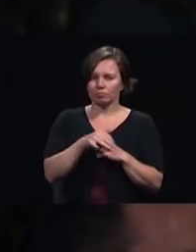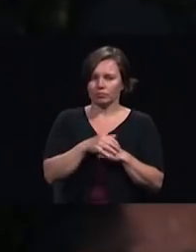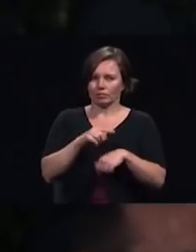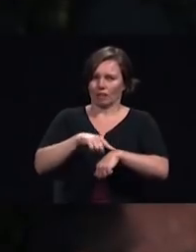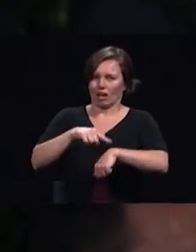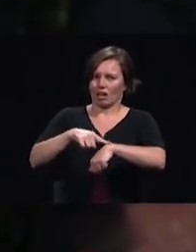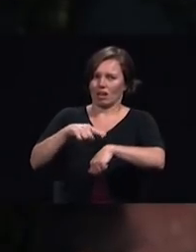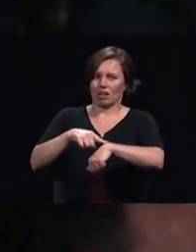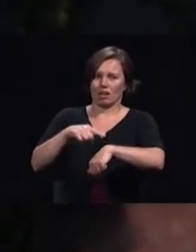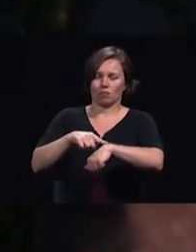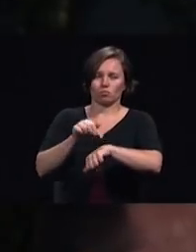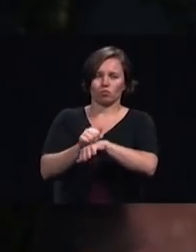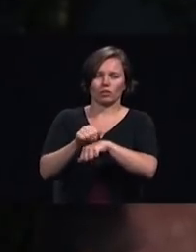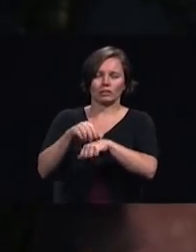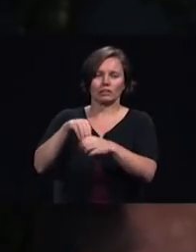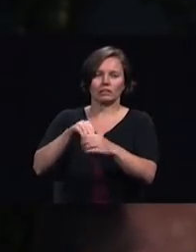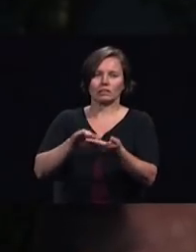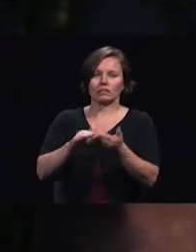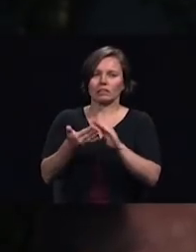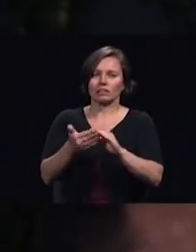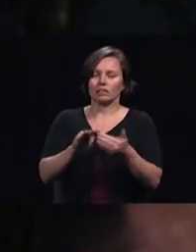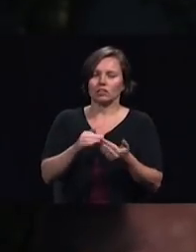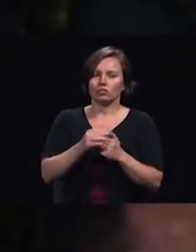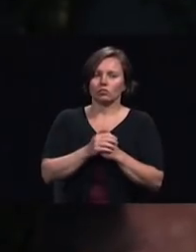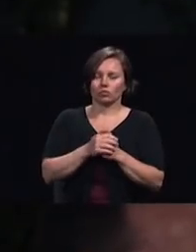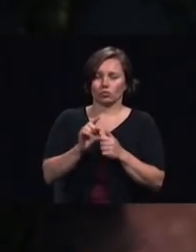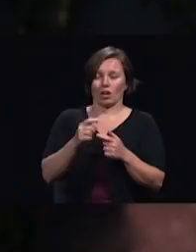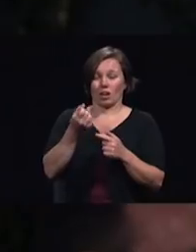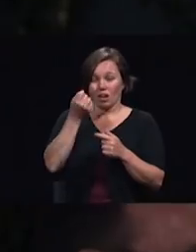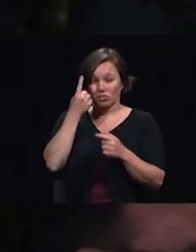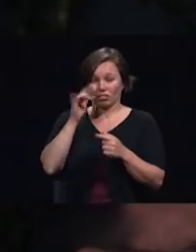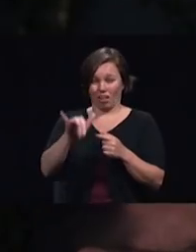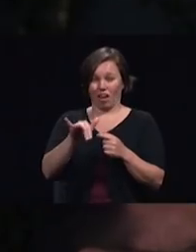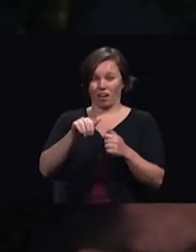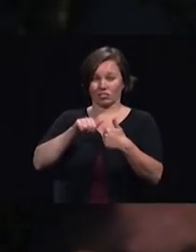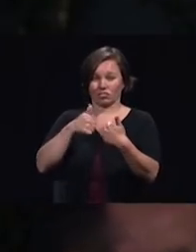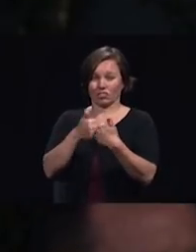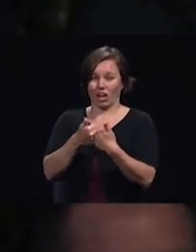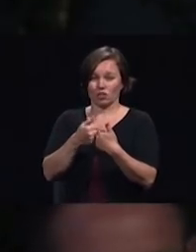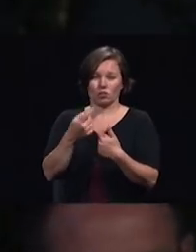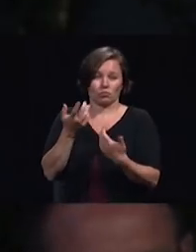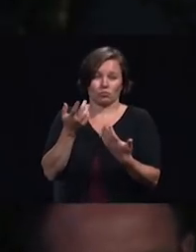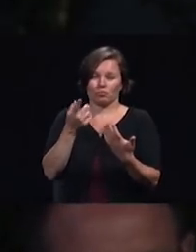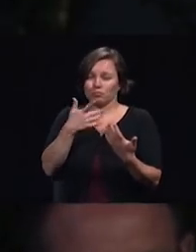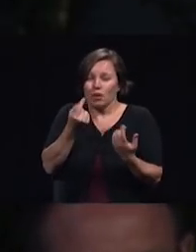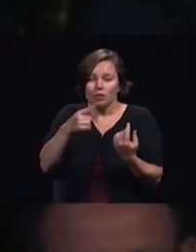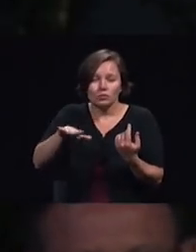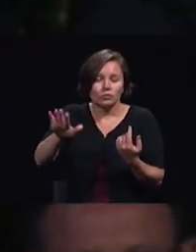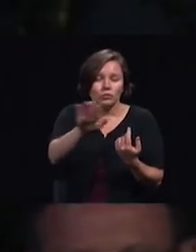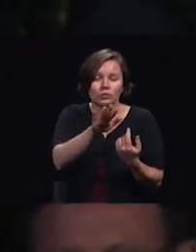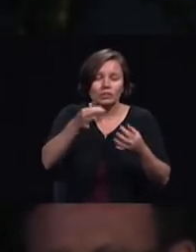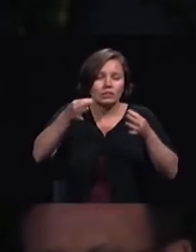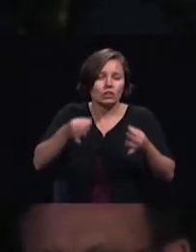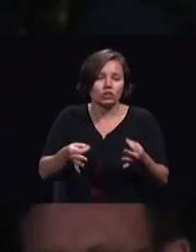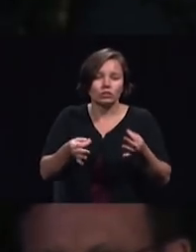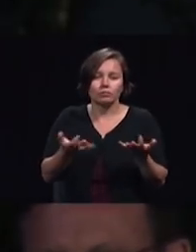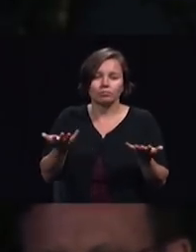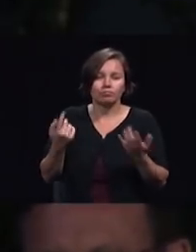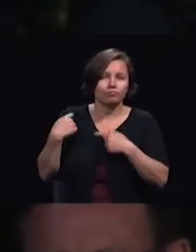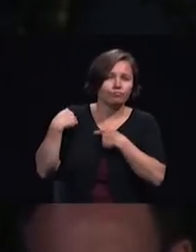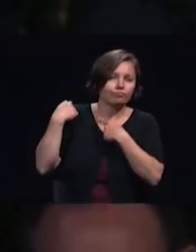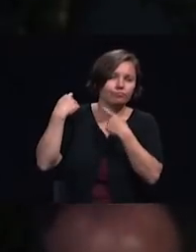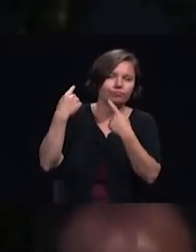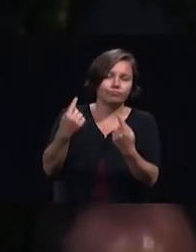you've understood the challenge what is your decision for years we've had heaven's instructions from